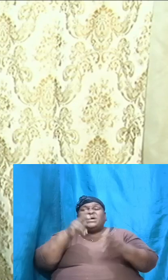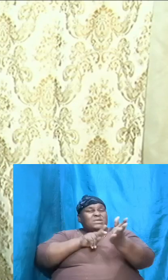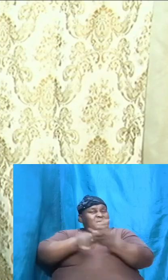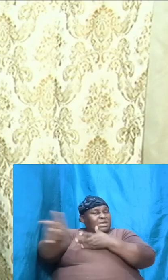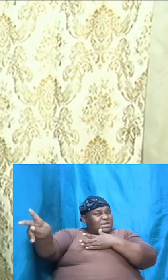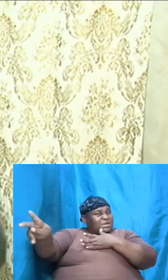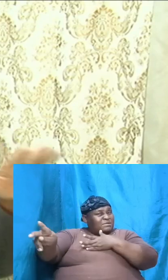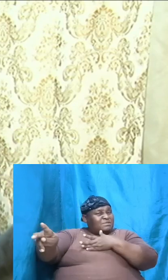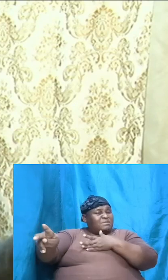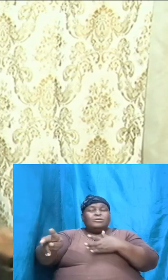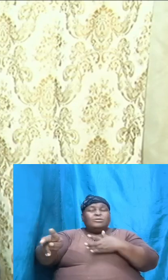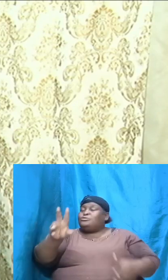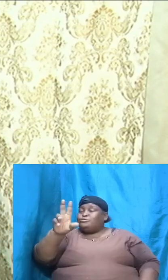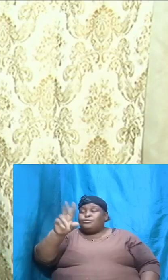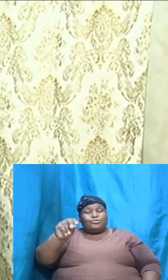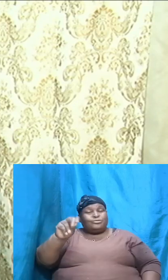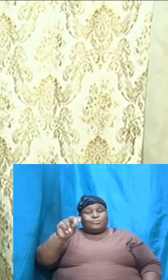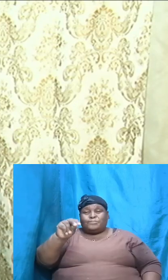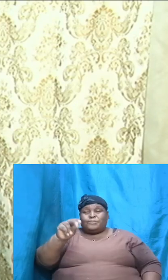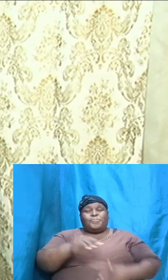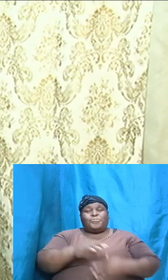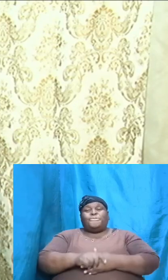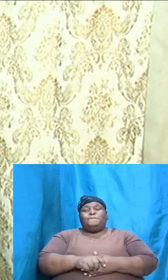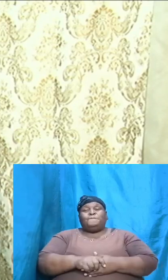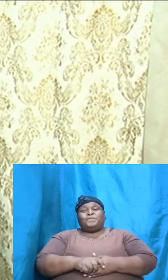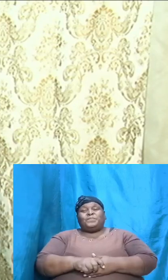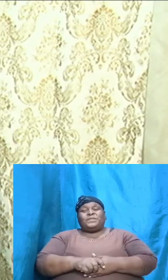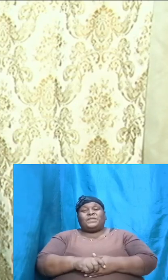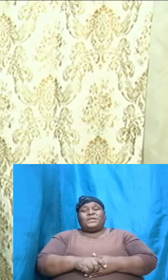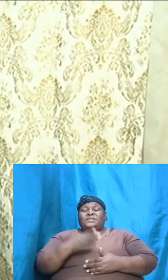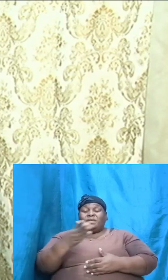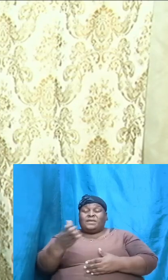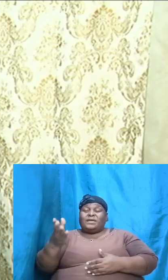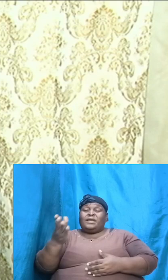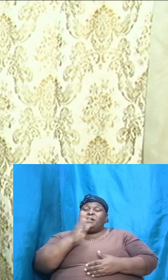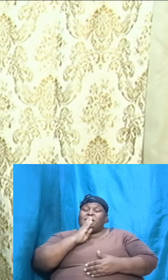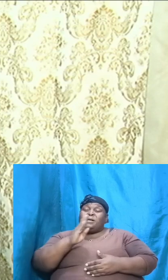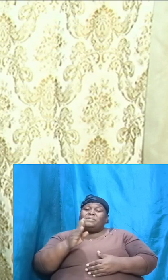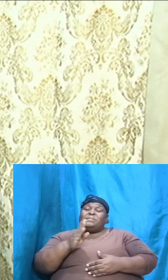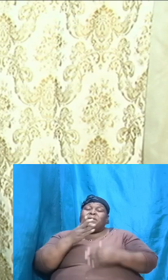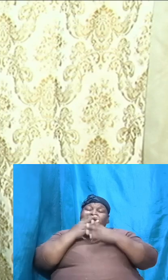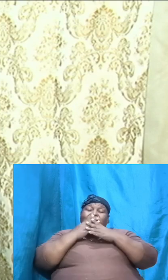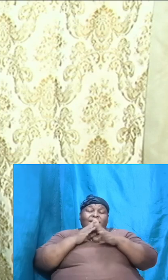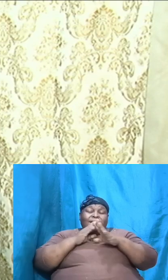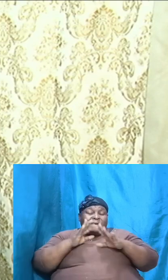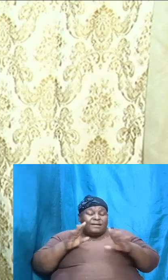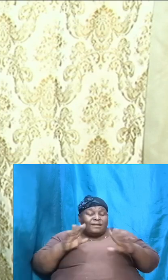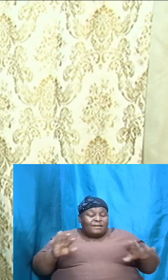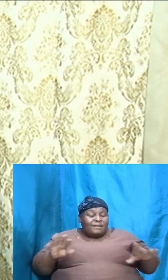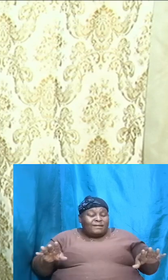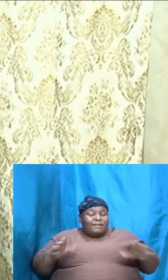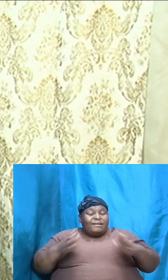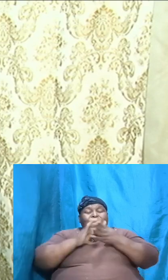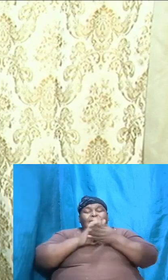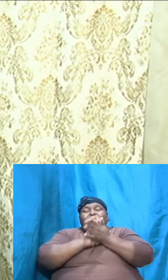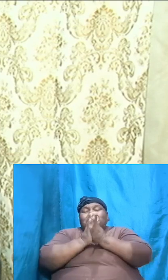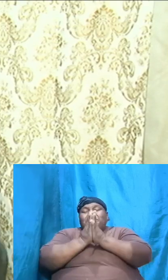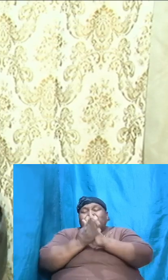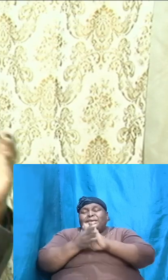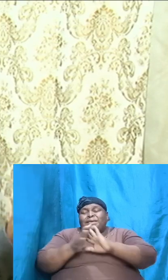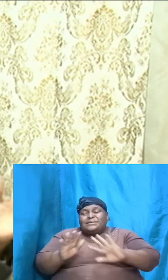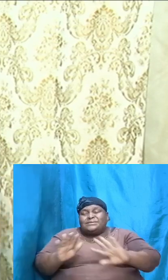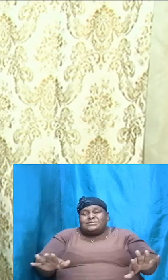destroy in all of Zion. Oh, but they will be calm and they will be peaceful and they will, for their